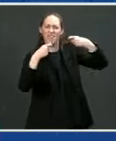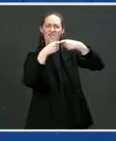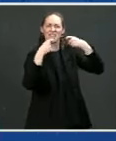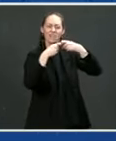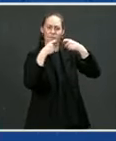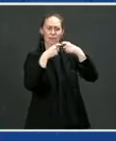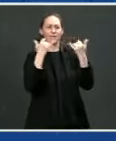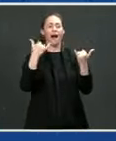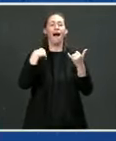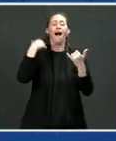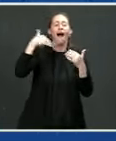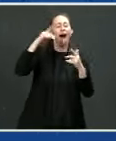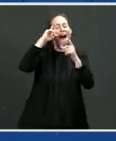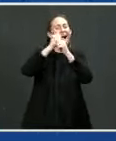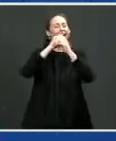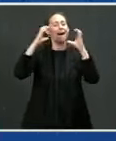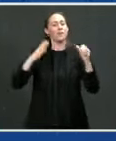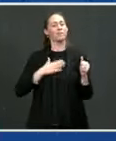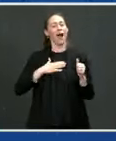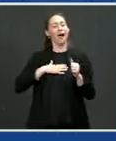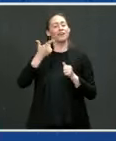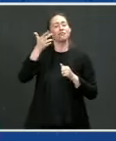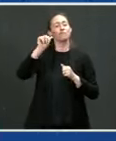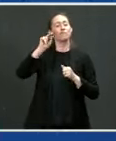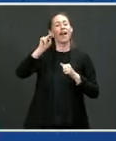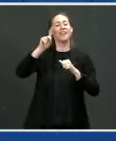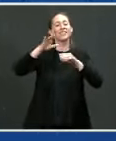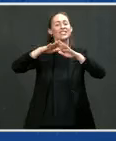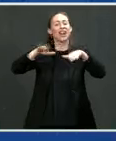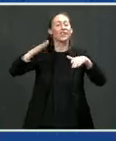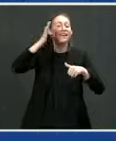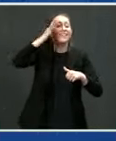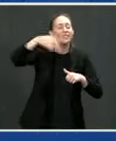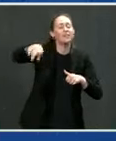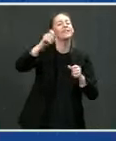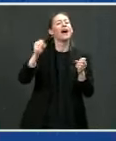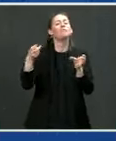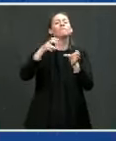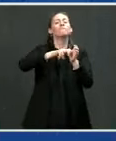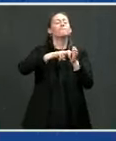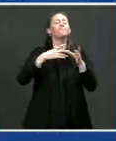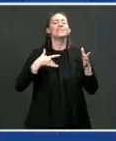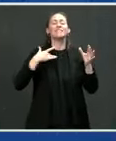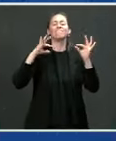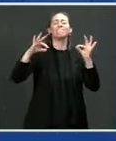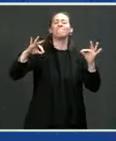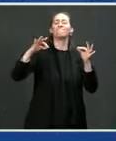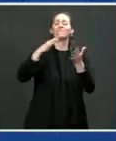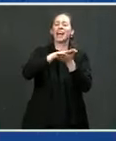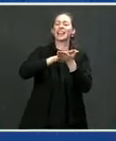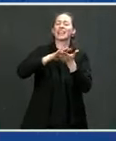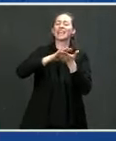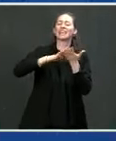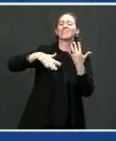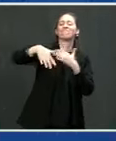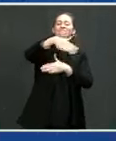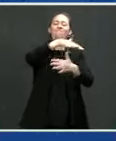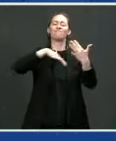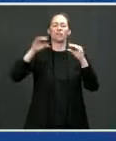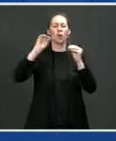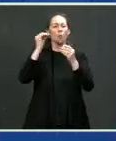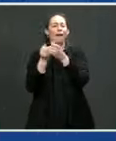quiet school buses. You and me both. All right. So the third part of our business might be the most critical.